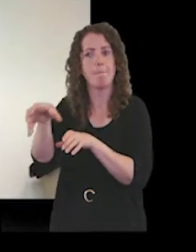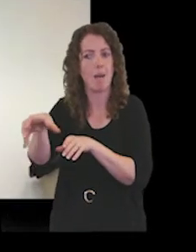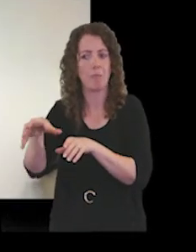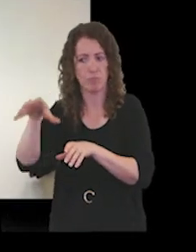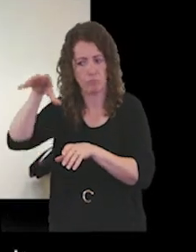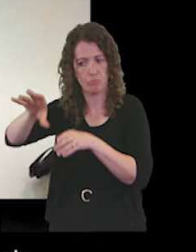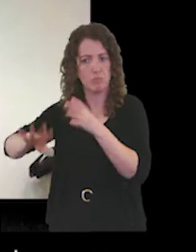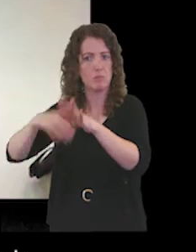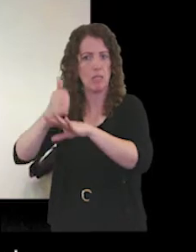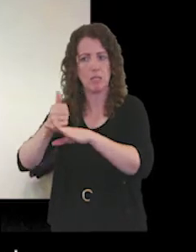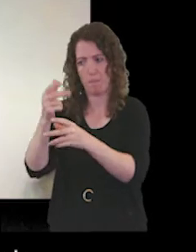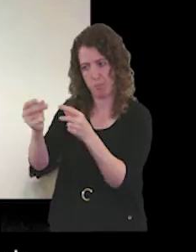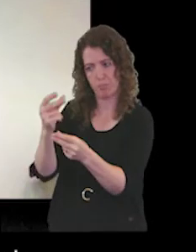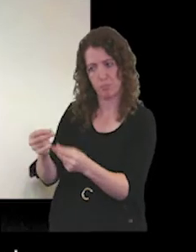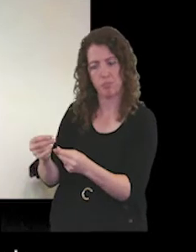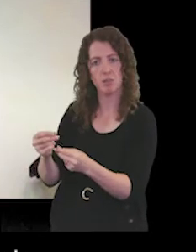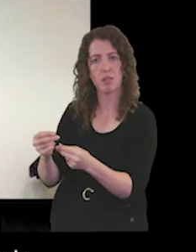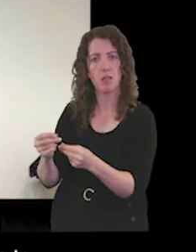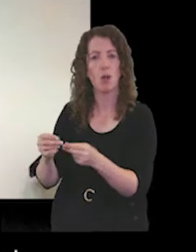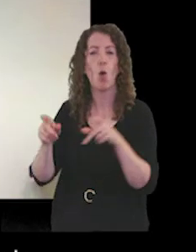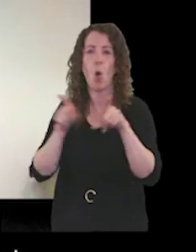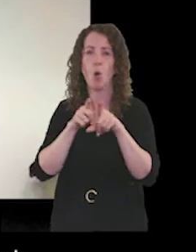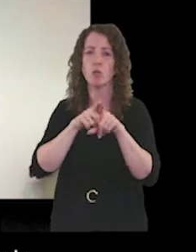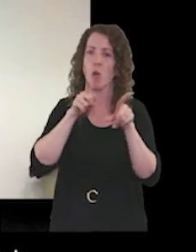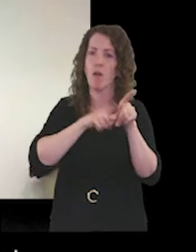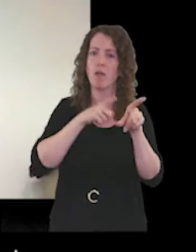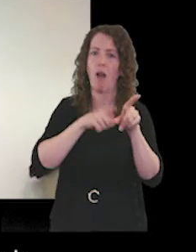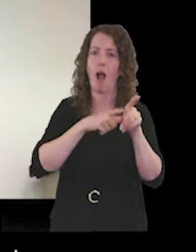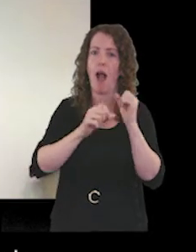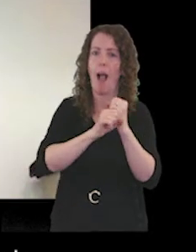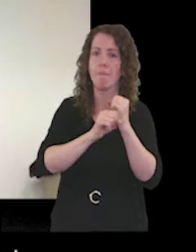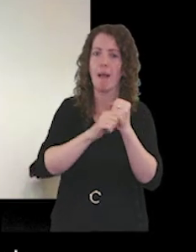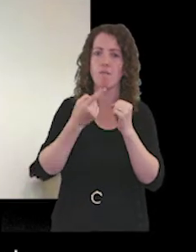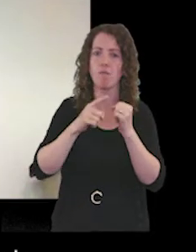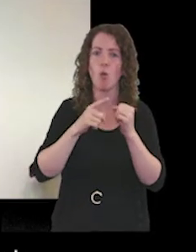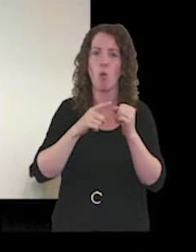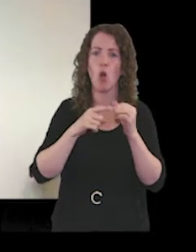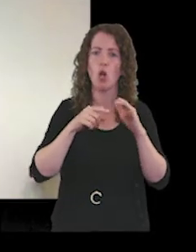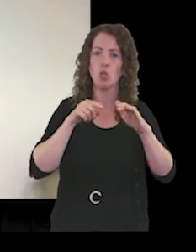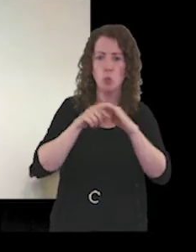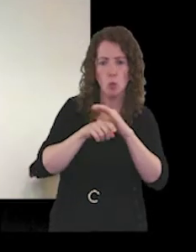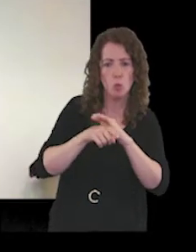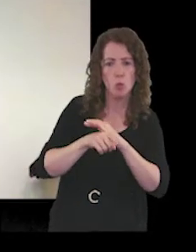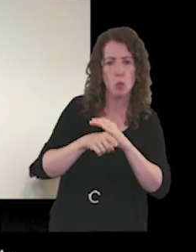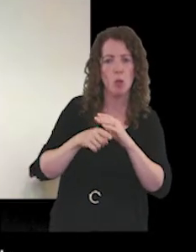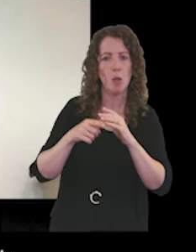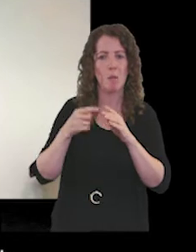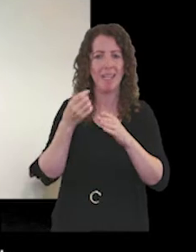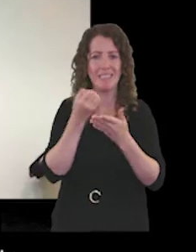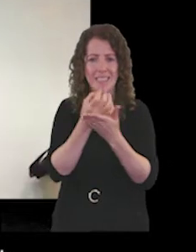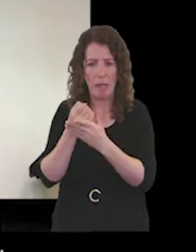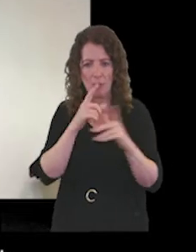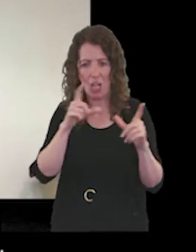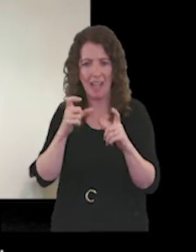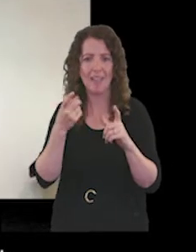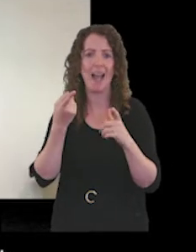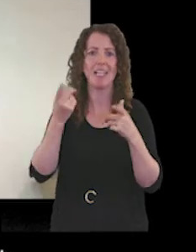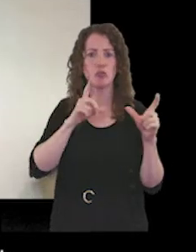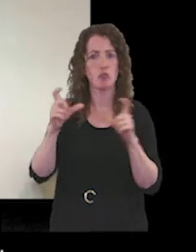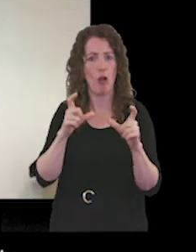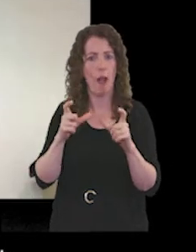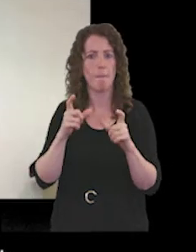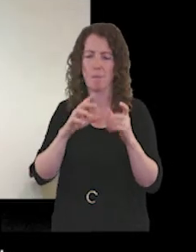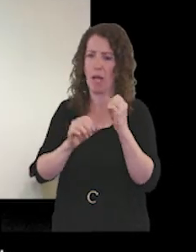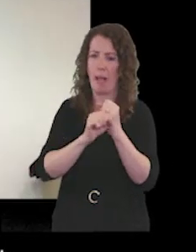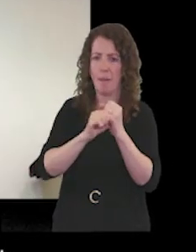a digital campaign targeted at young people on youtube snapchat and instagram we've also been able to work